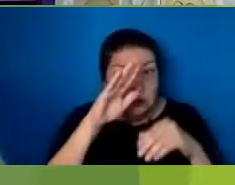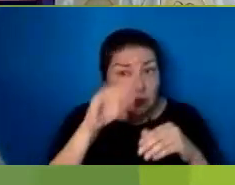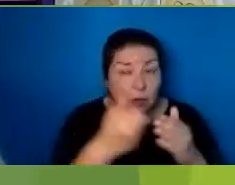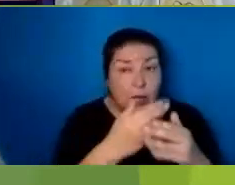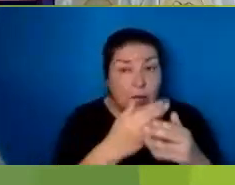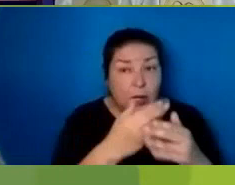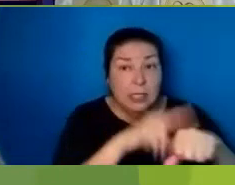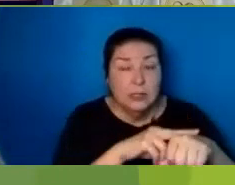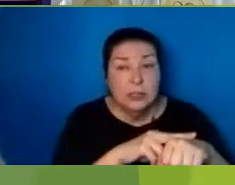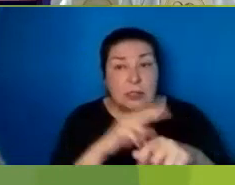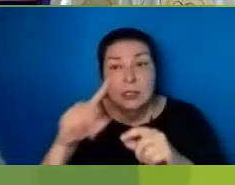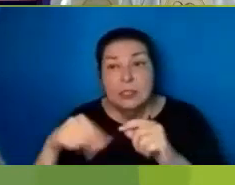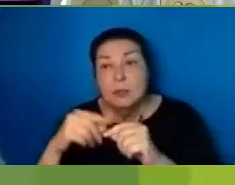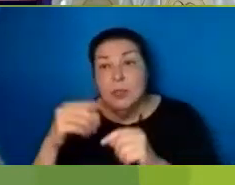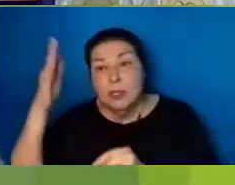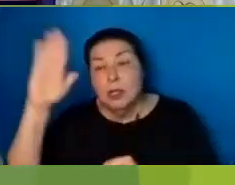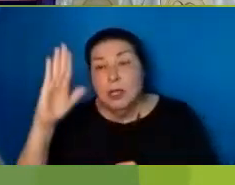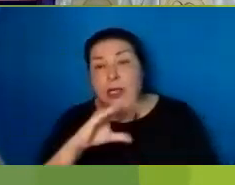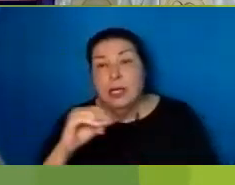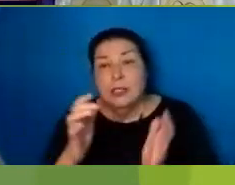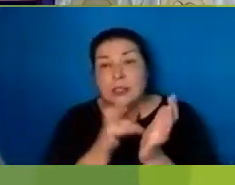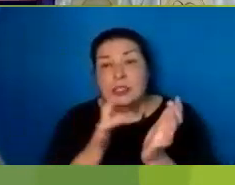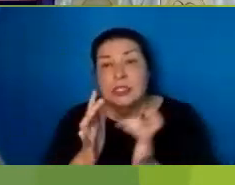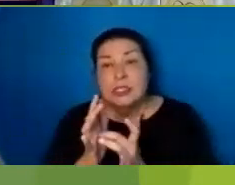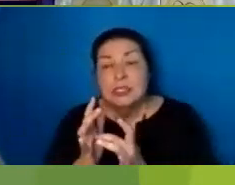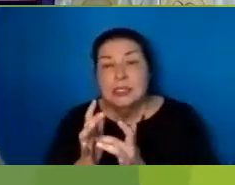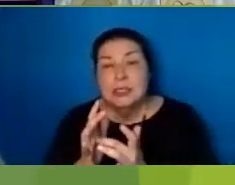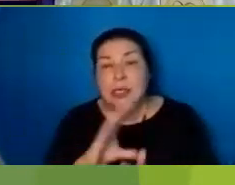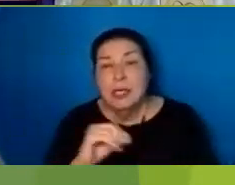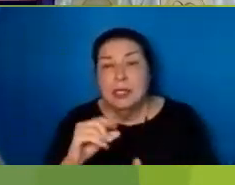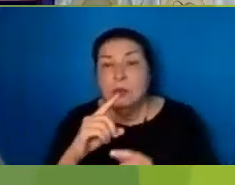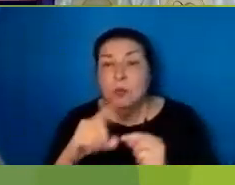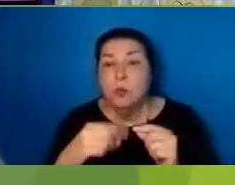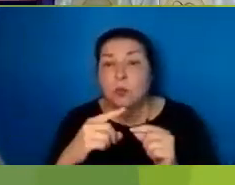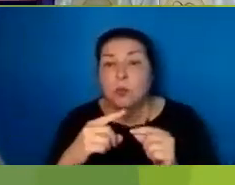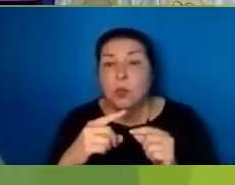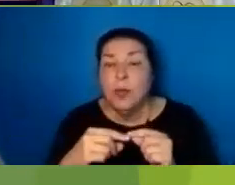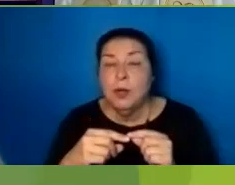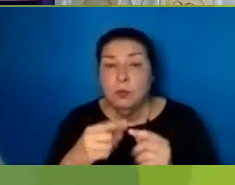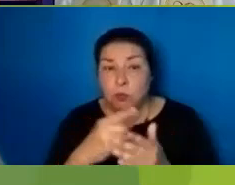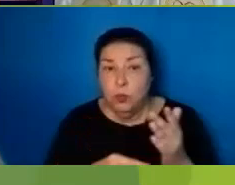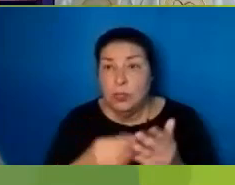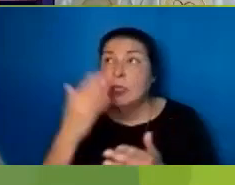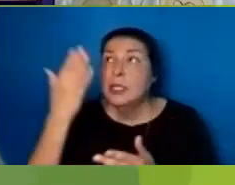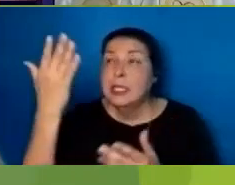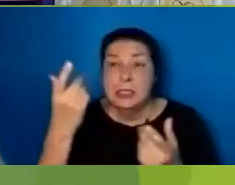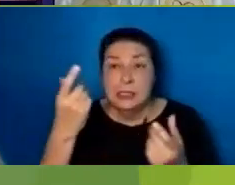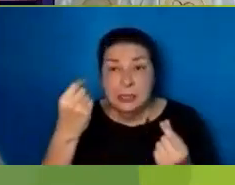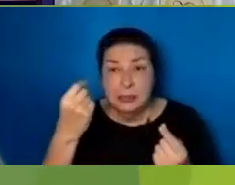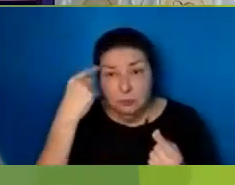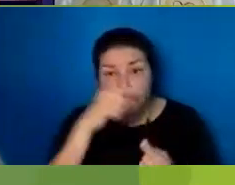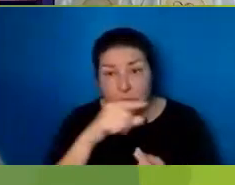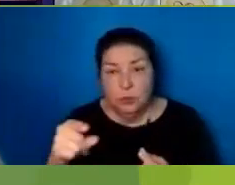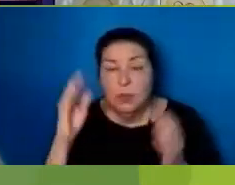It is About God And Jesus And what About he Has done For you The focus On